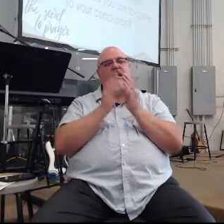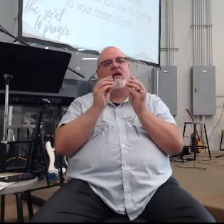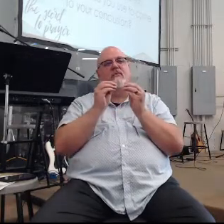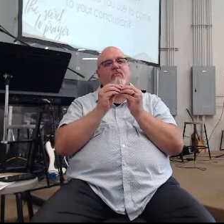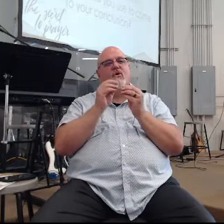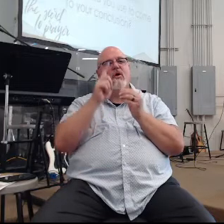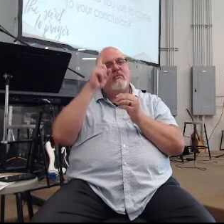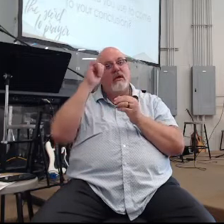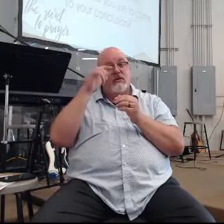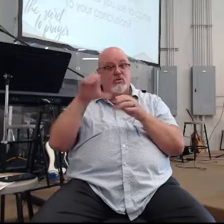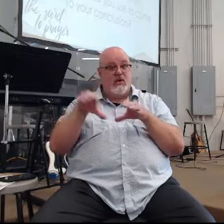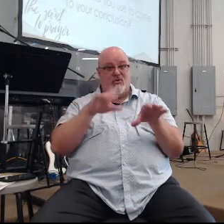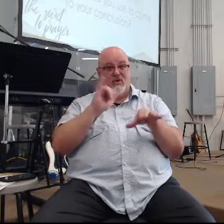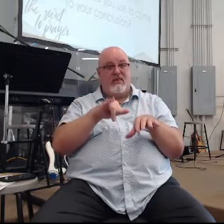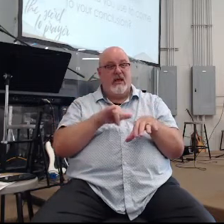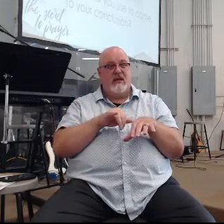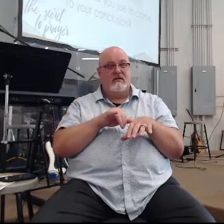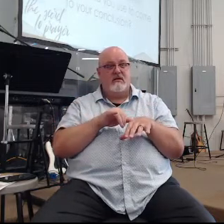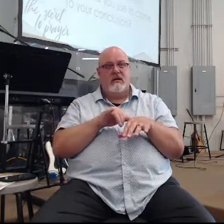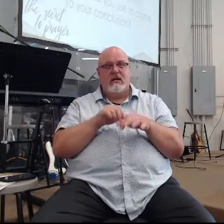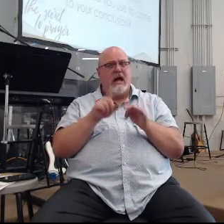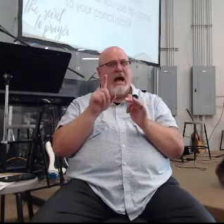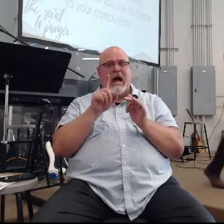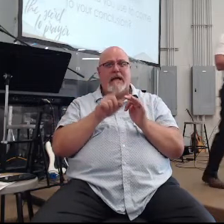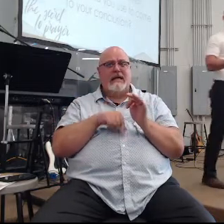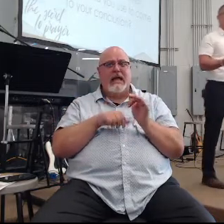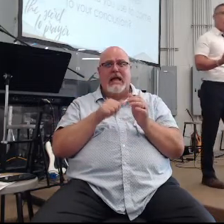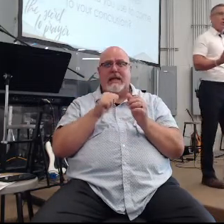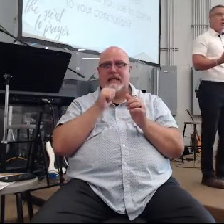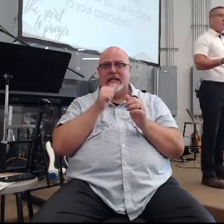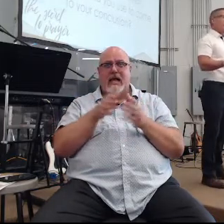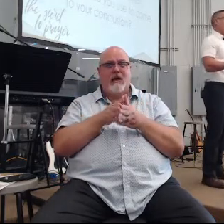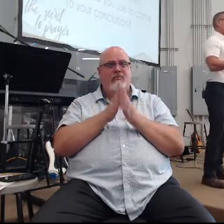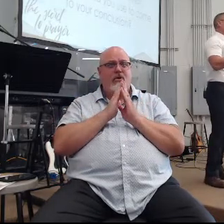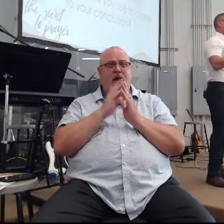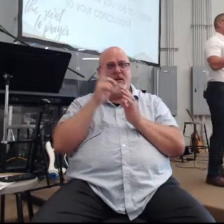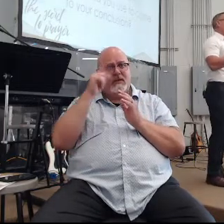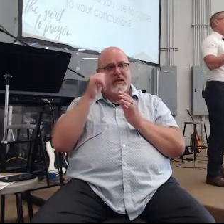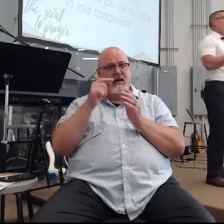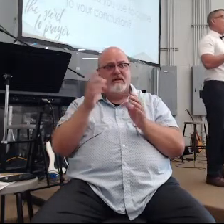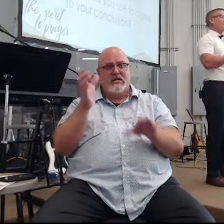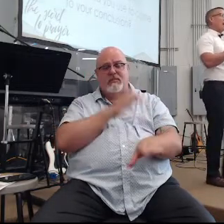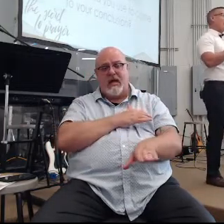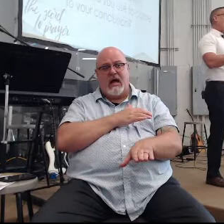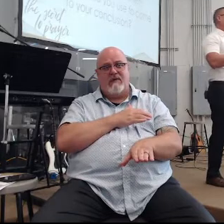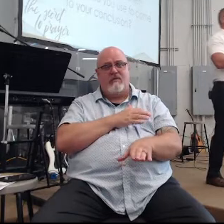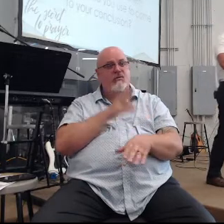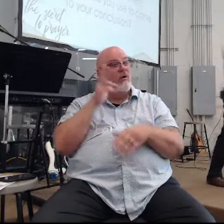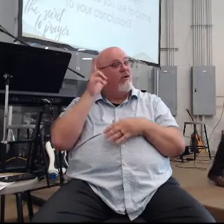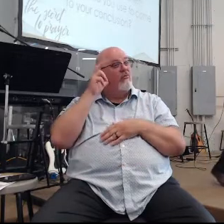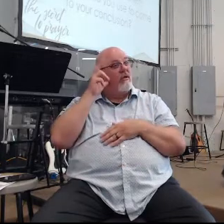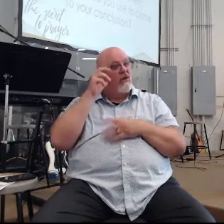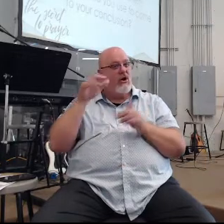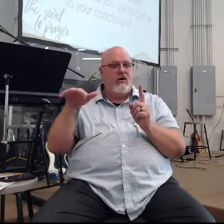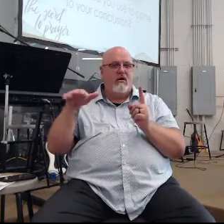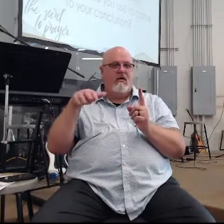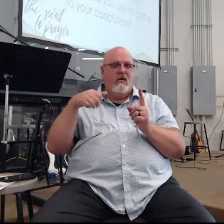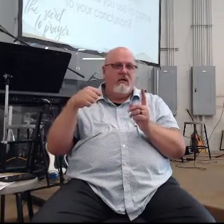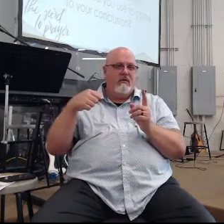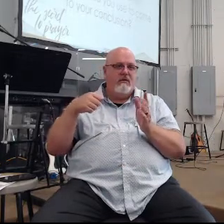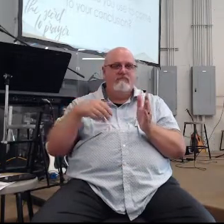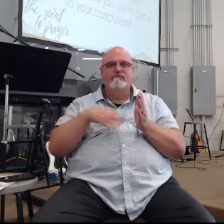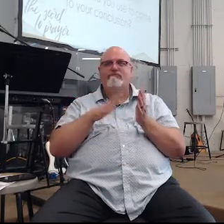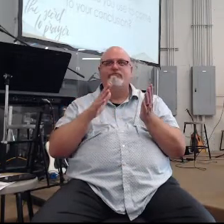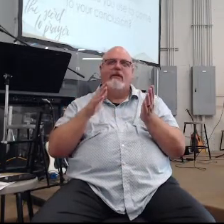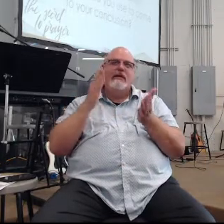we're doing it because we're like man I can't not pray anymore because we've all heard about the obstacles to prayer like being